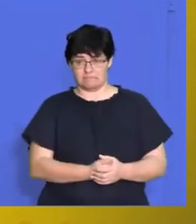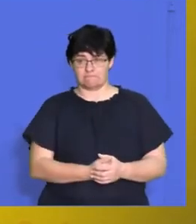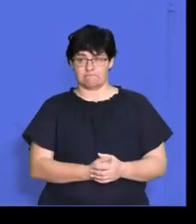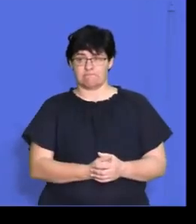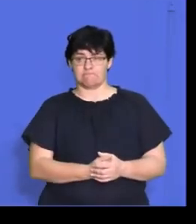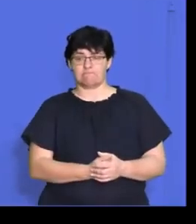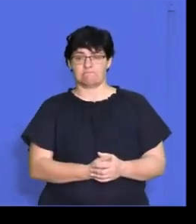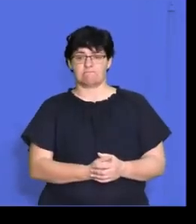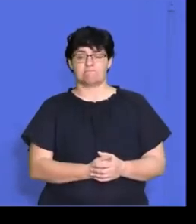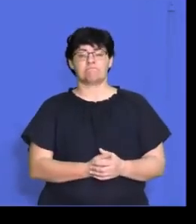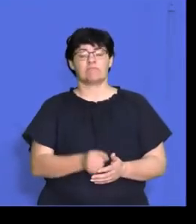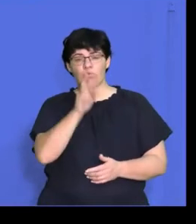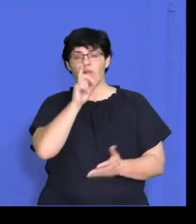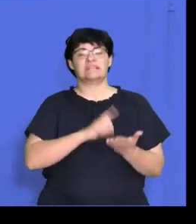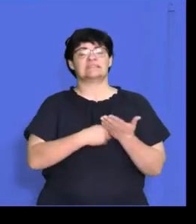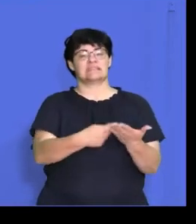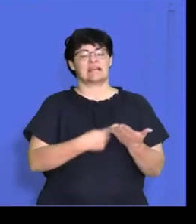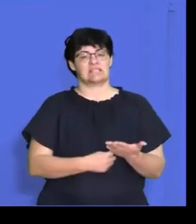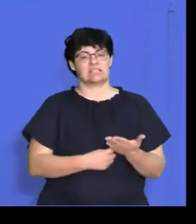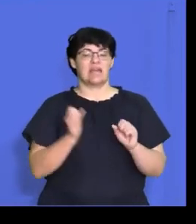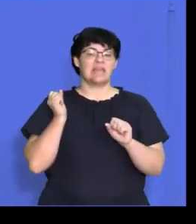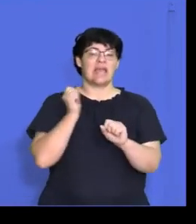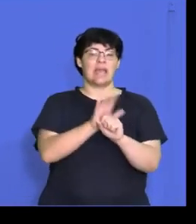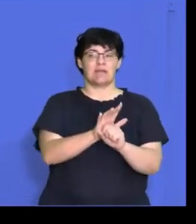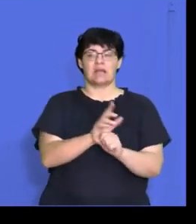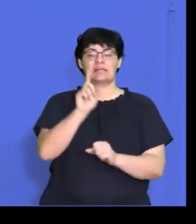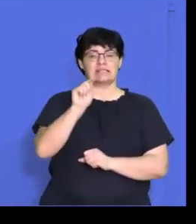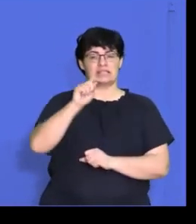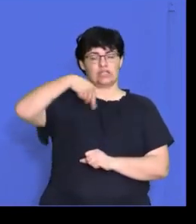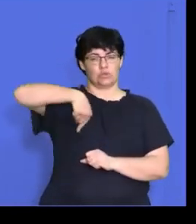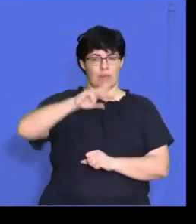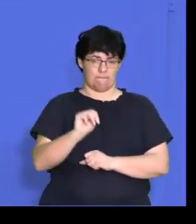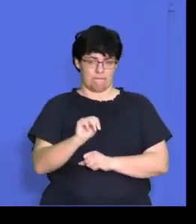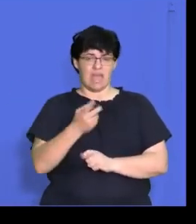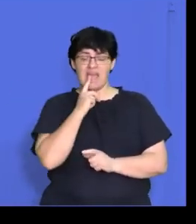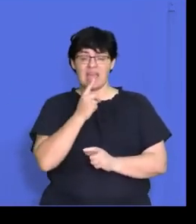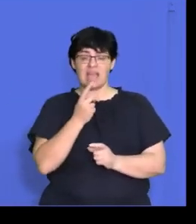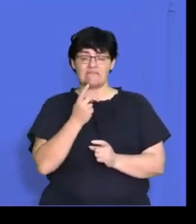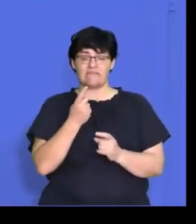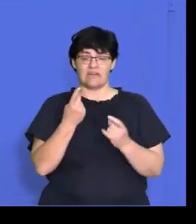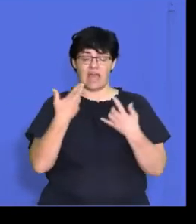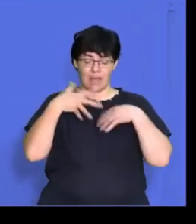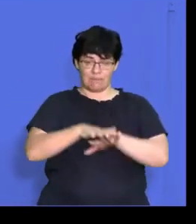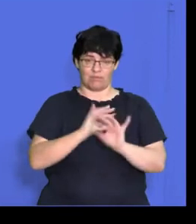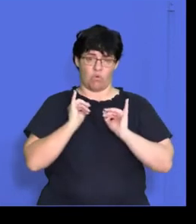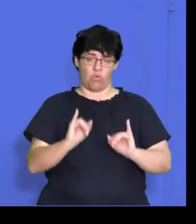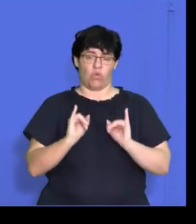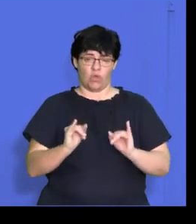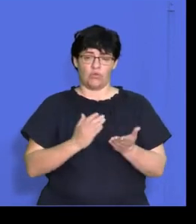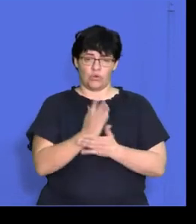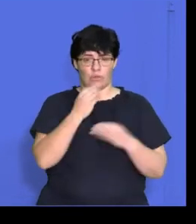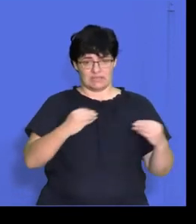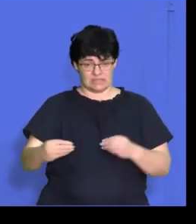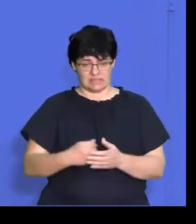All right. Now we're going to discuss the impact of TQM if it's poorly implemented by the business.